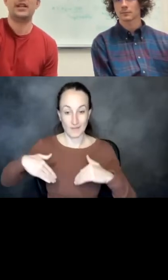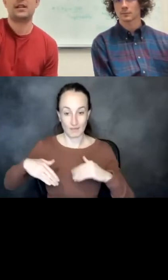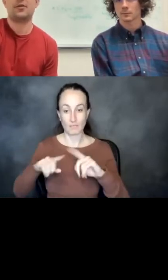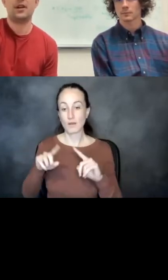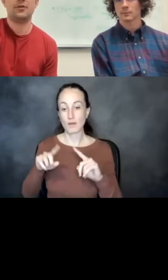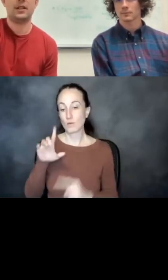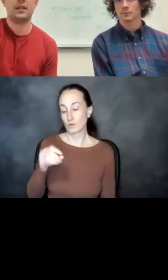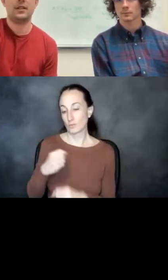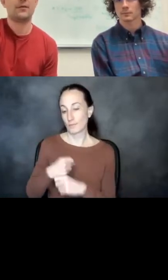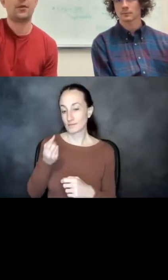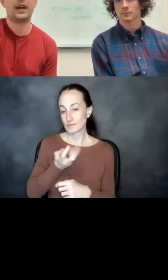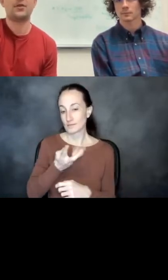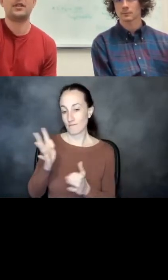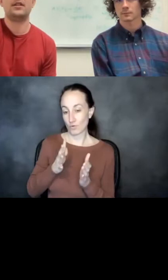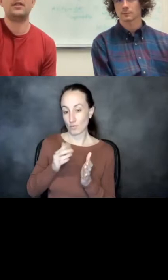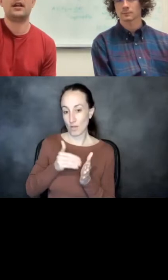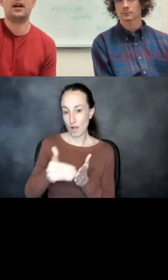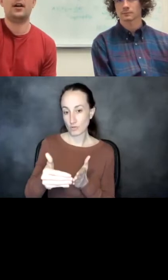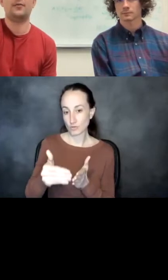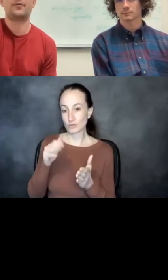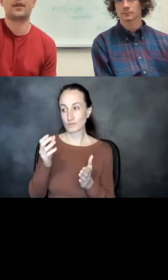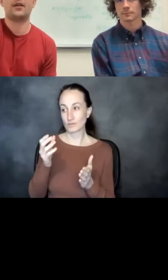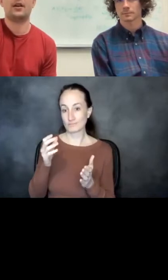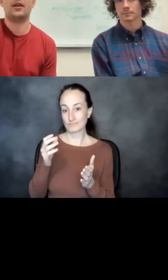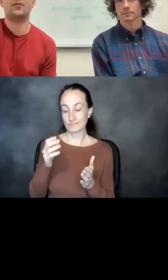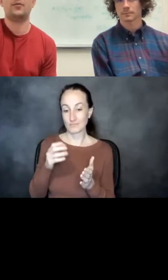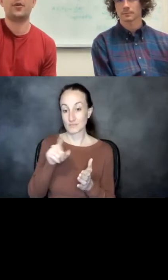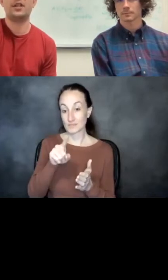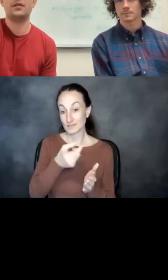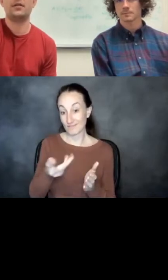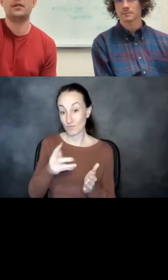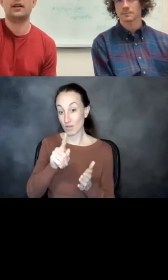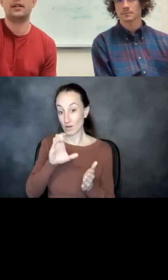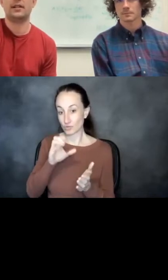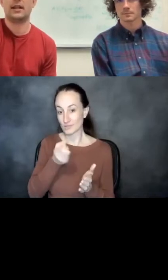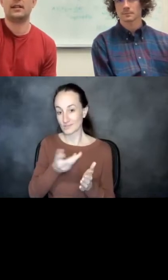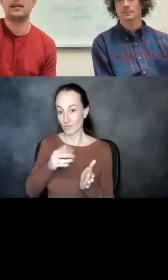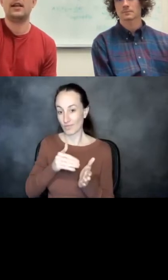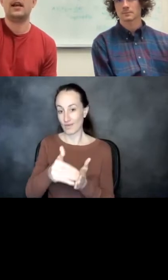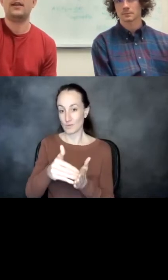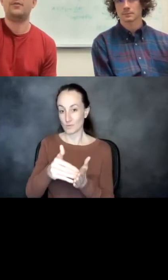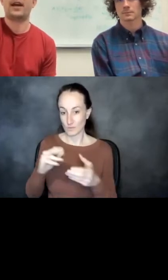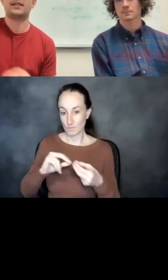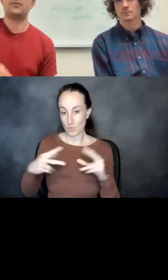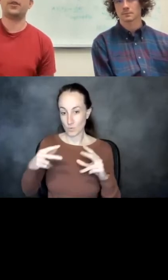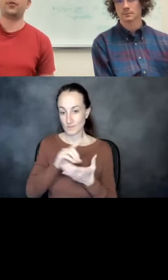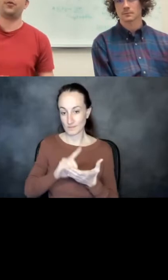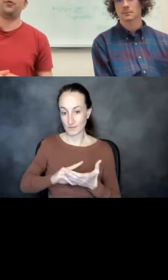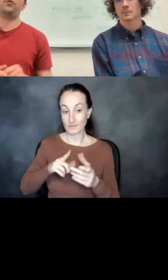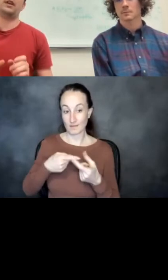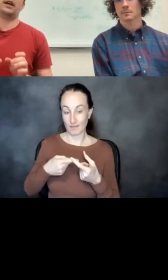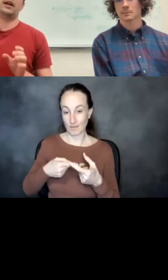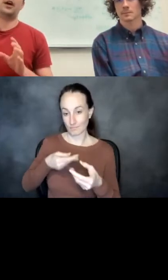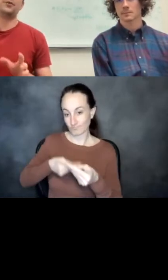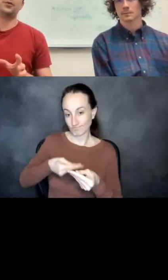make several hundred to several thousand protein designs and then pass them through